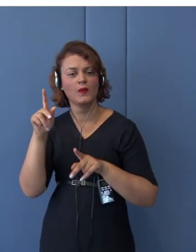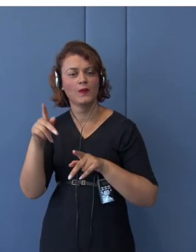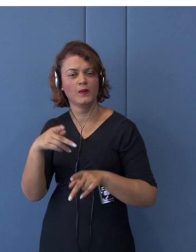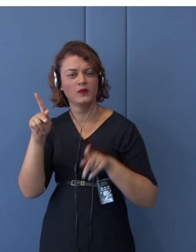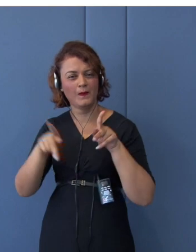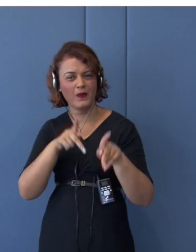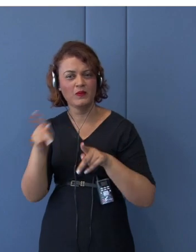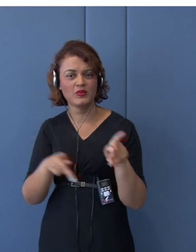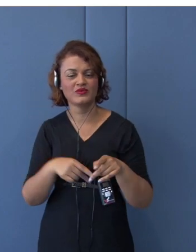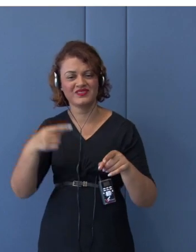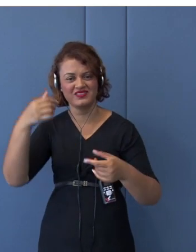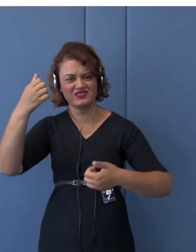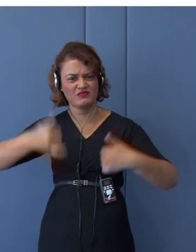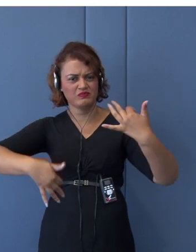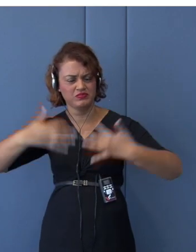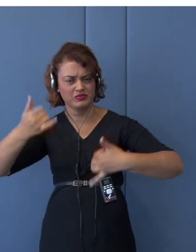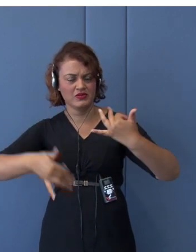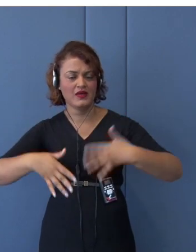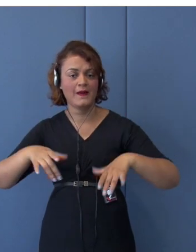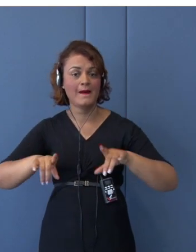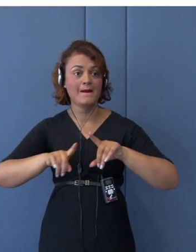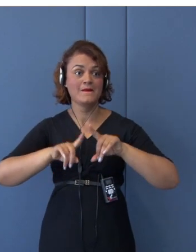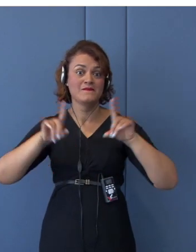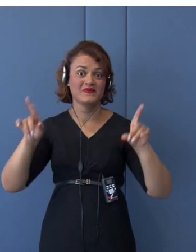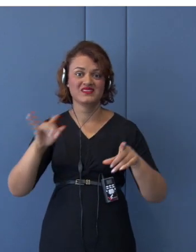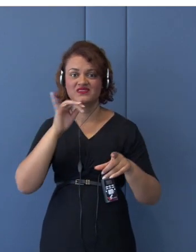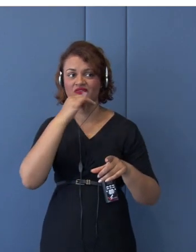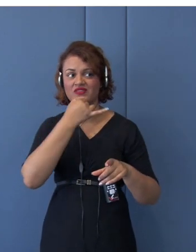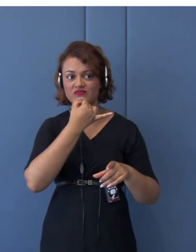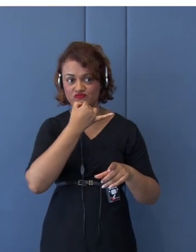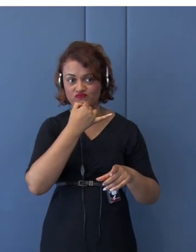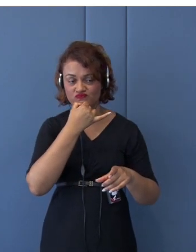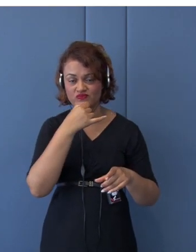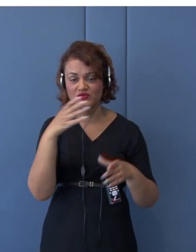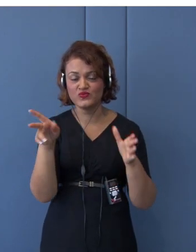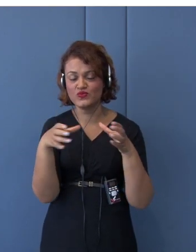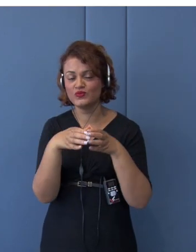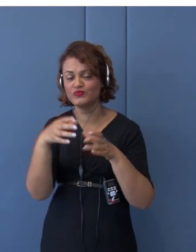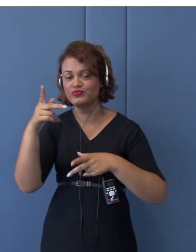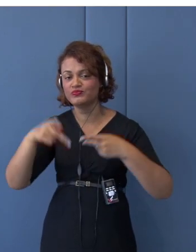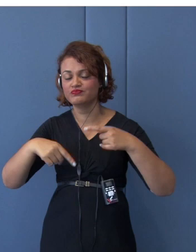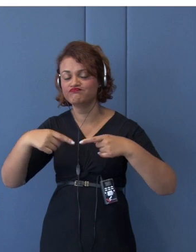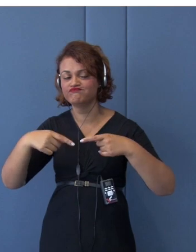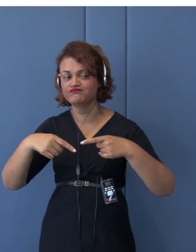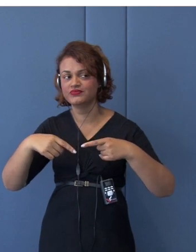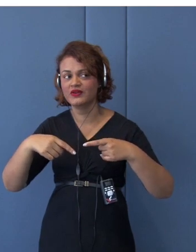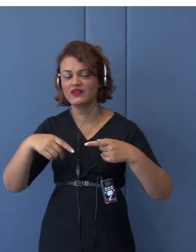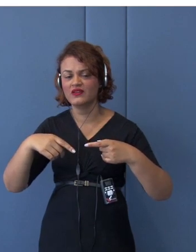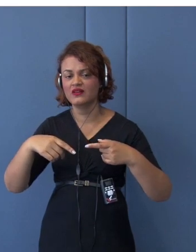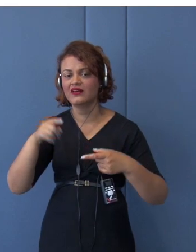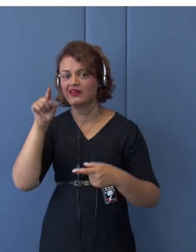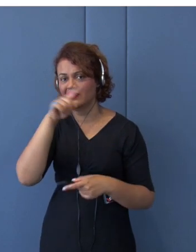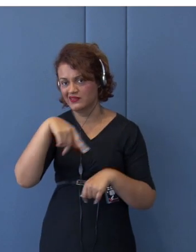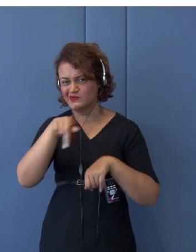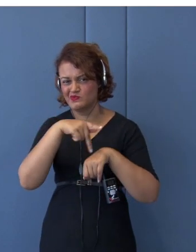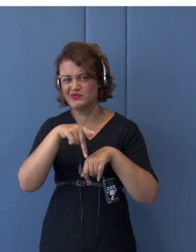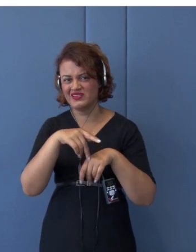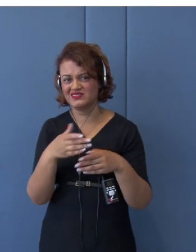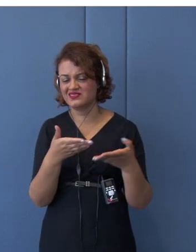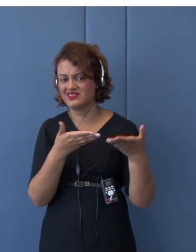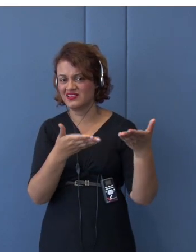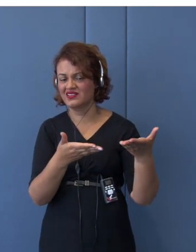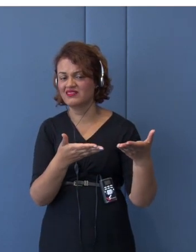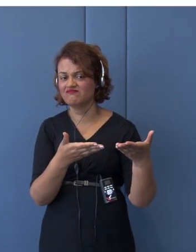here, the government procurement from Vietnam, the Philippines, and you know, those countries, we couldn't bring in